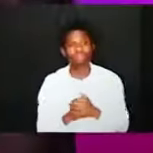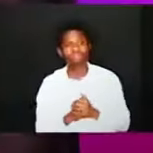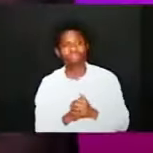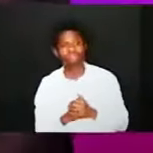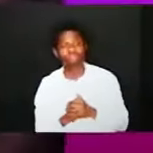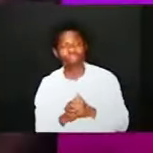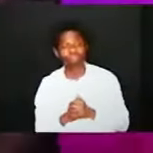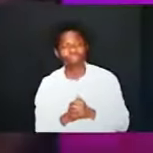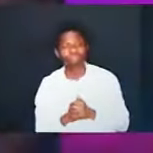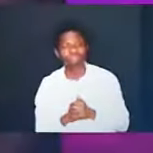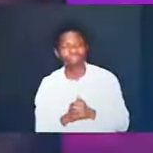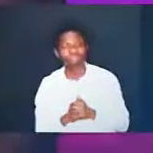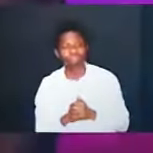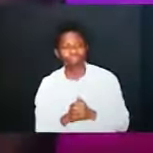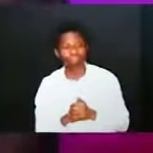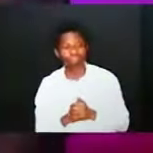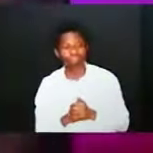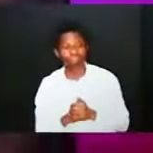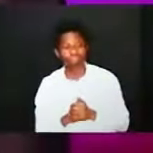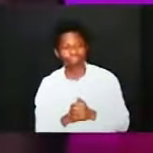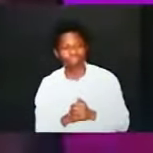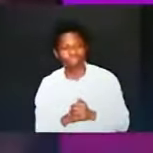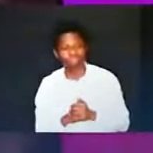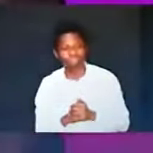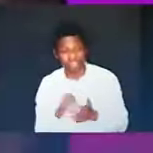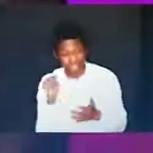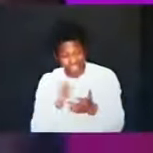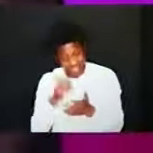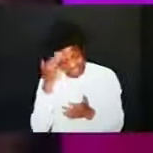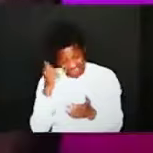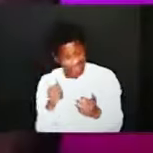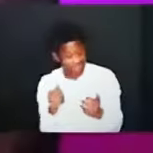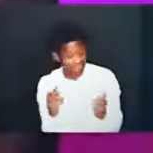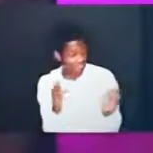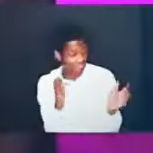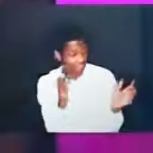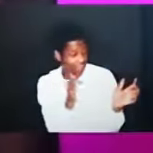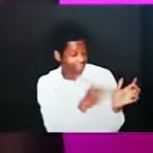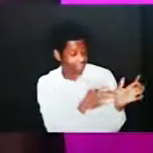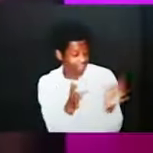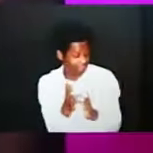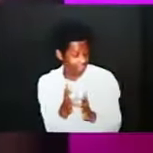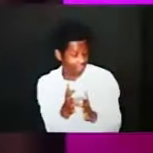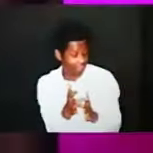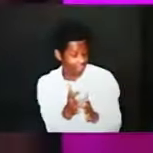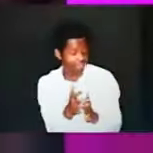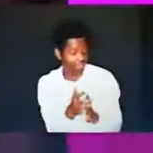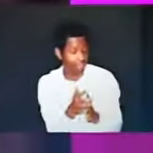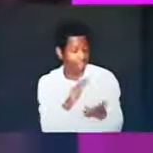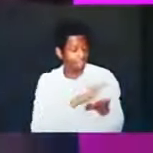is why he is the heir of god's throne and we are joint hairs with him